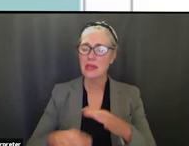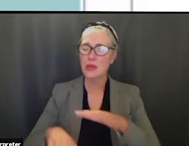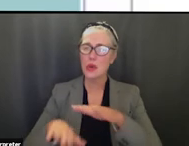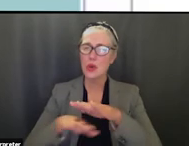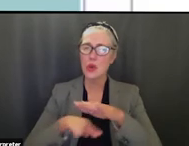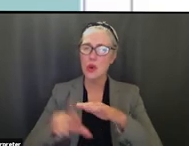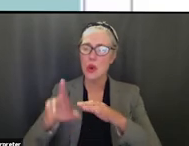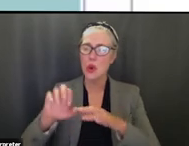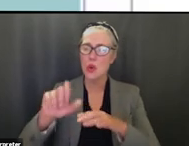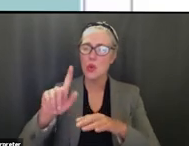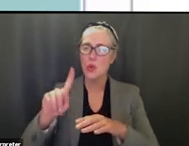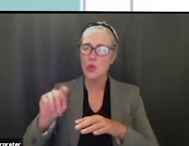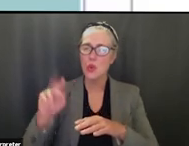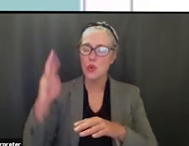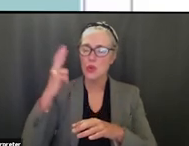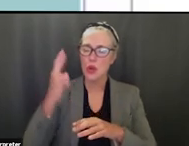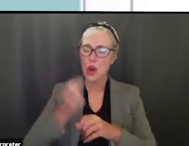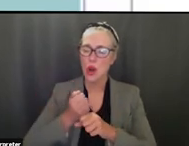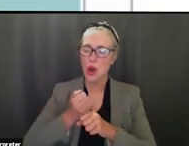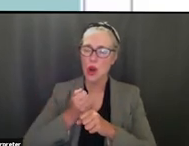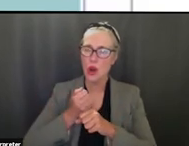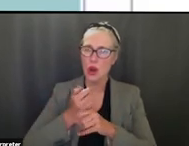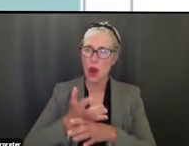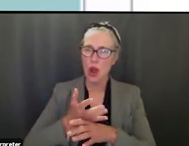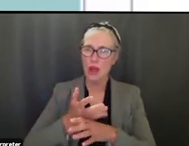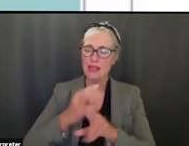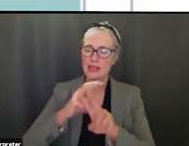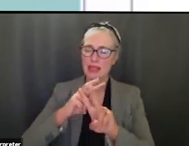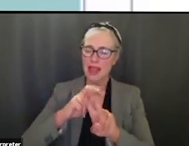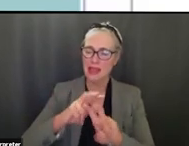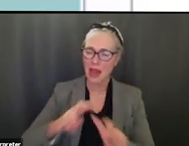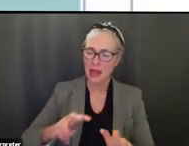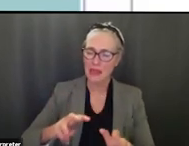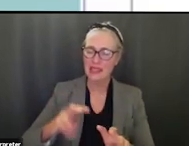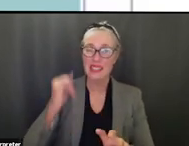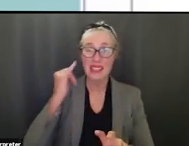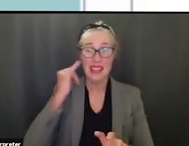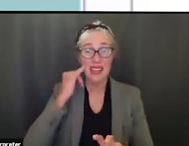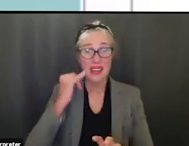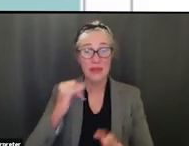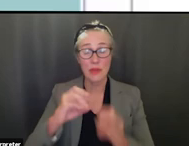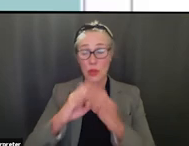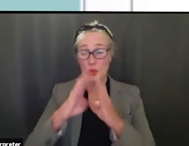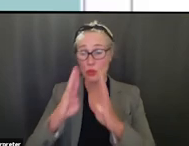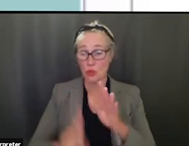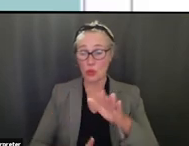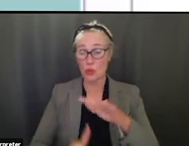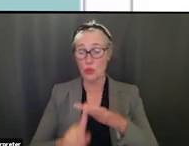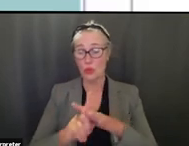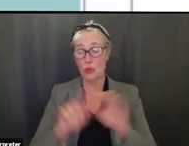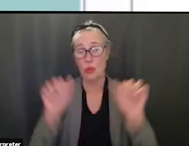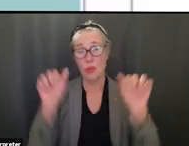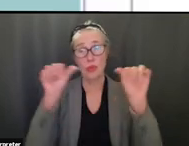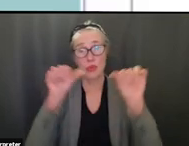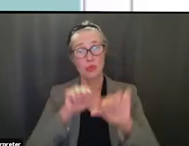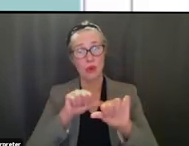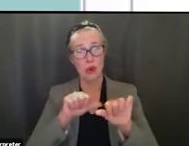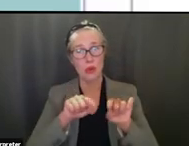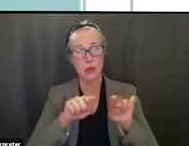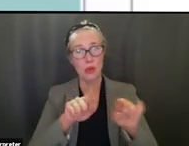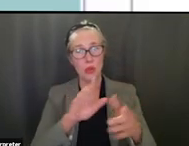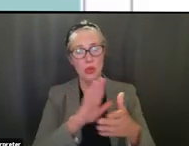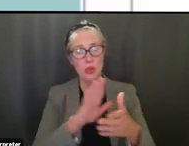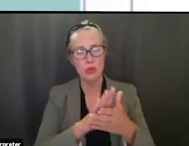case of a kid coming uh drunk to school um and or restorative